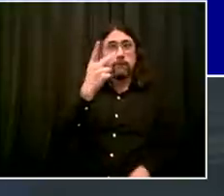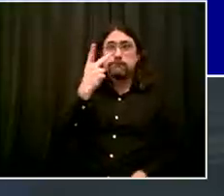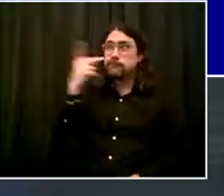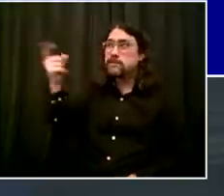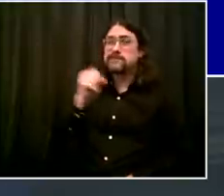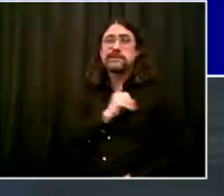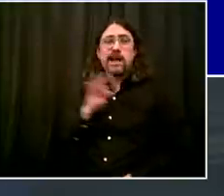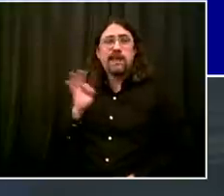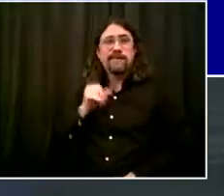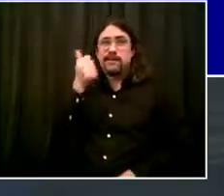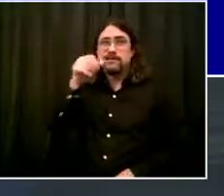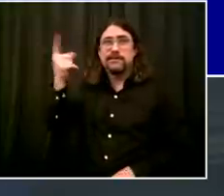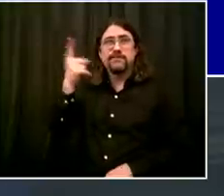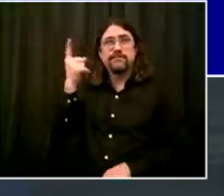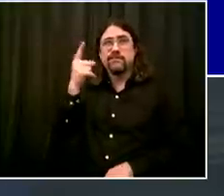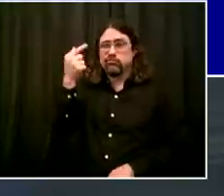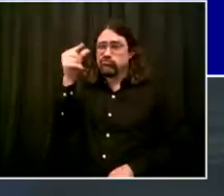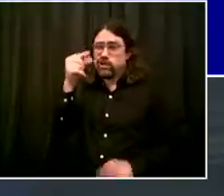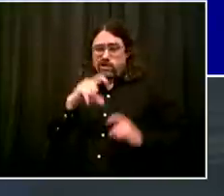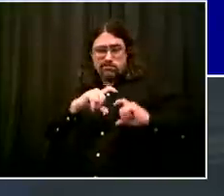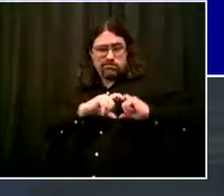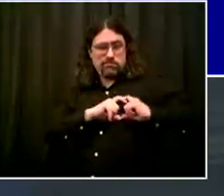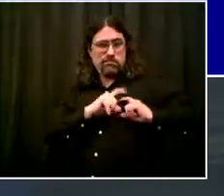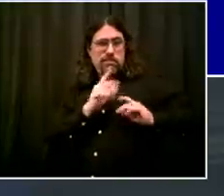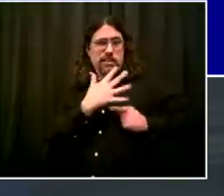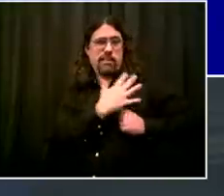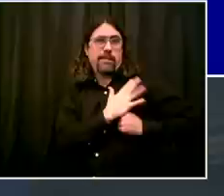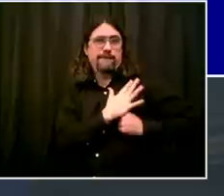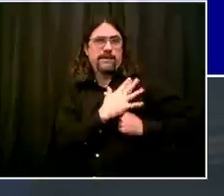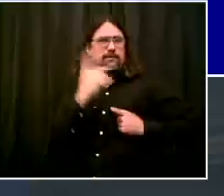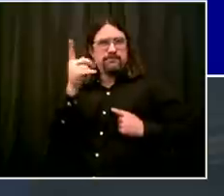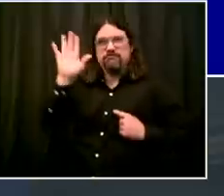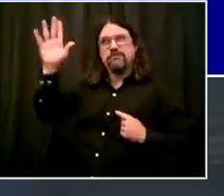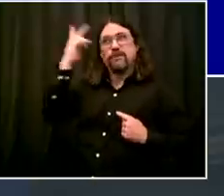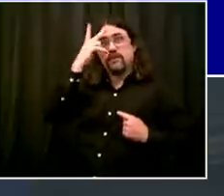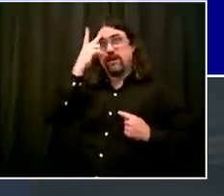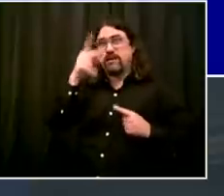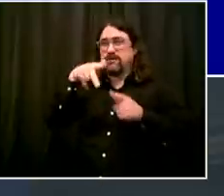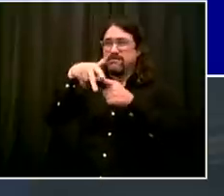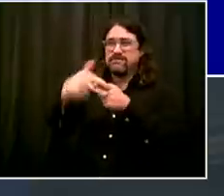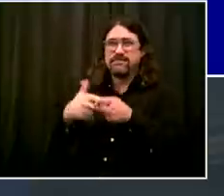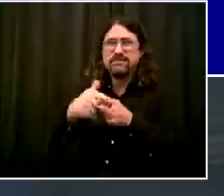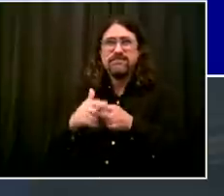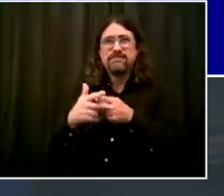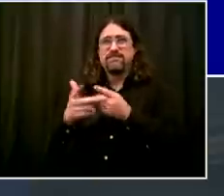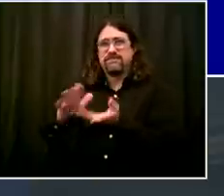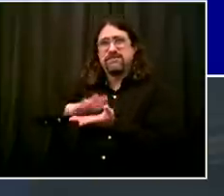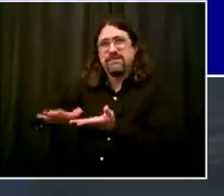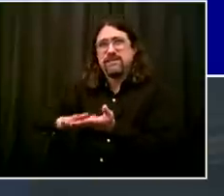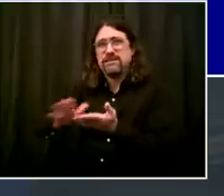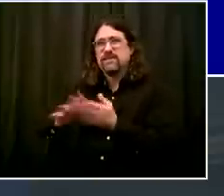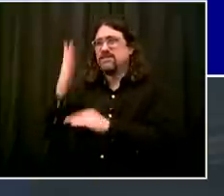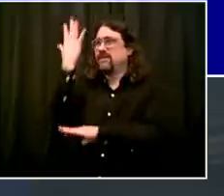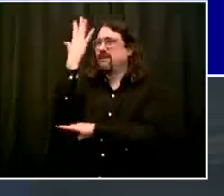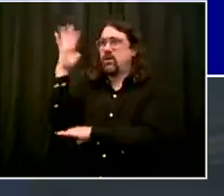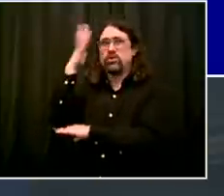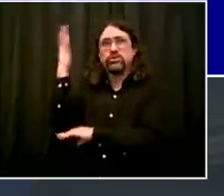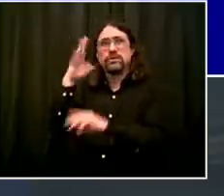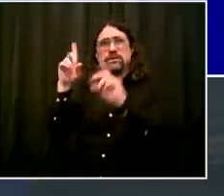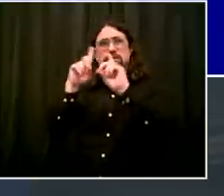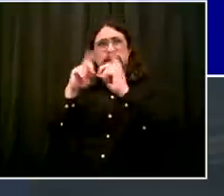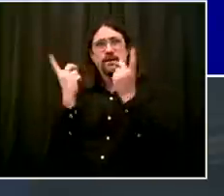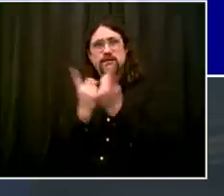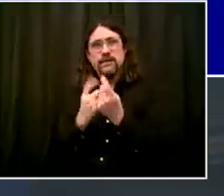parks enforcement patrol officers, the parks ambassadors who are out there with the education and the face coverings, the urban park